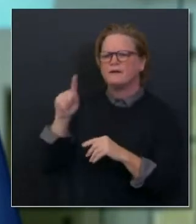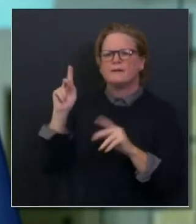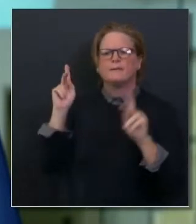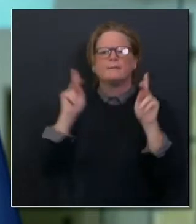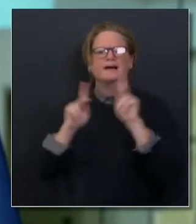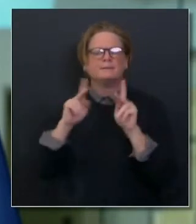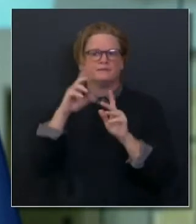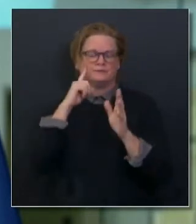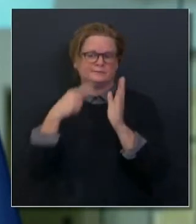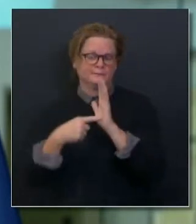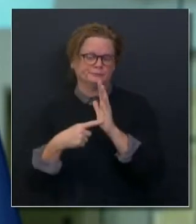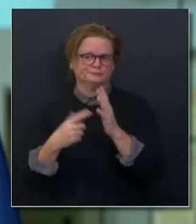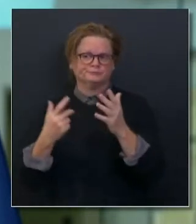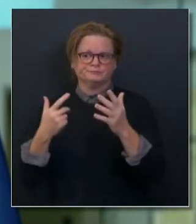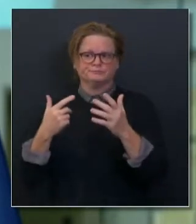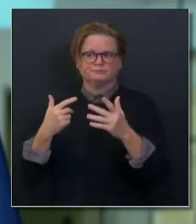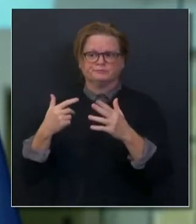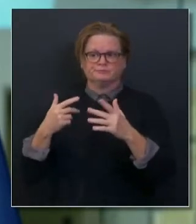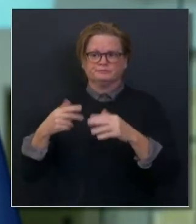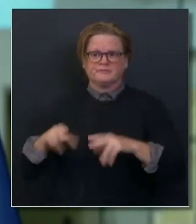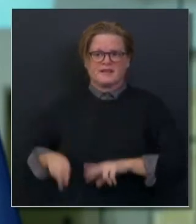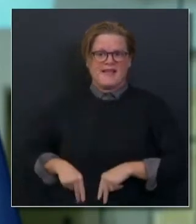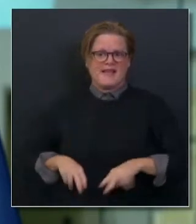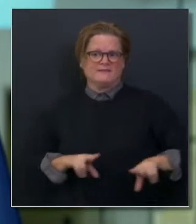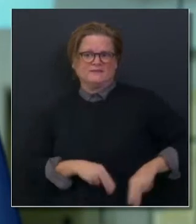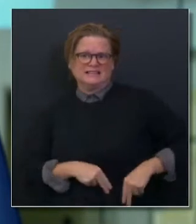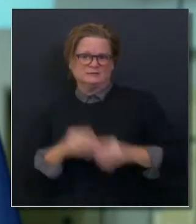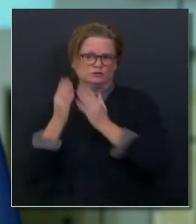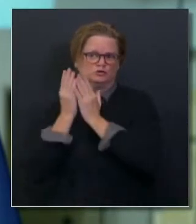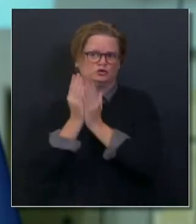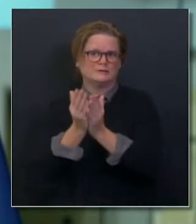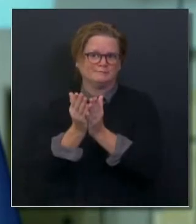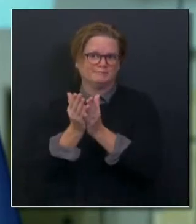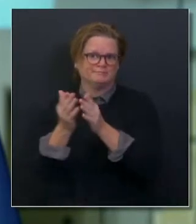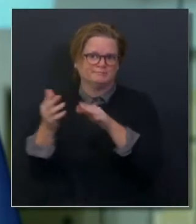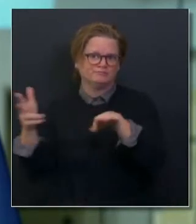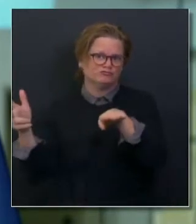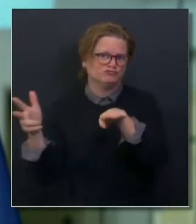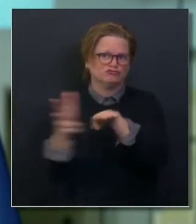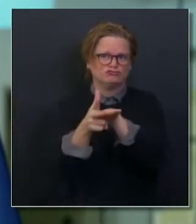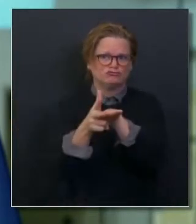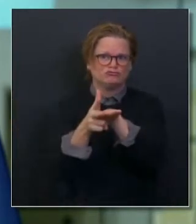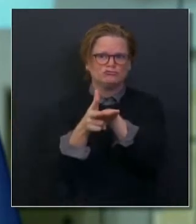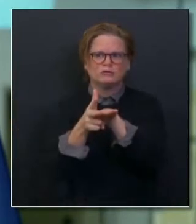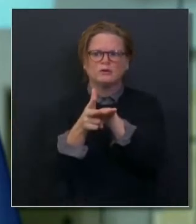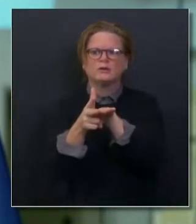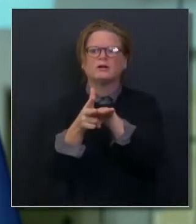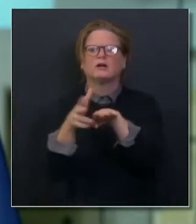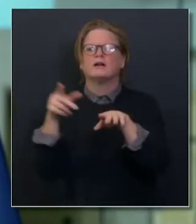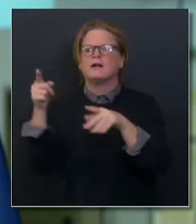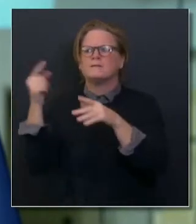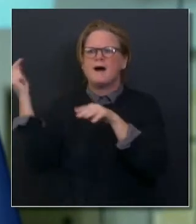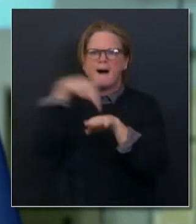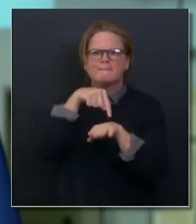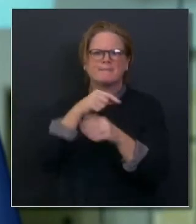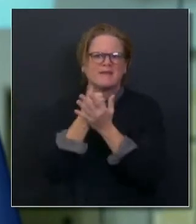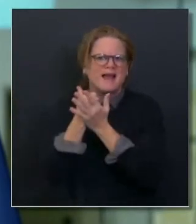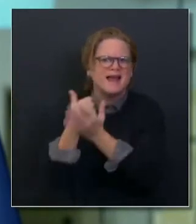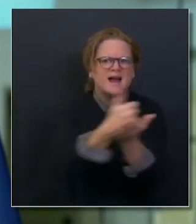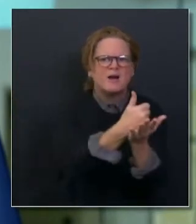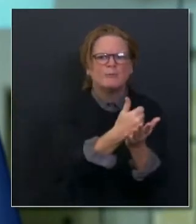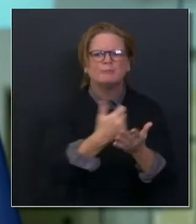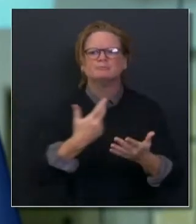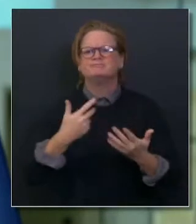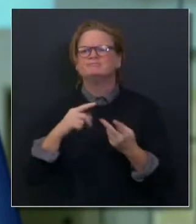and its 1,000-some beds since Southern California is so hard hit? And also, what requests, if any, has California made from neighboring